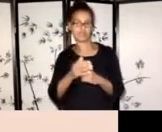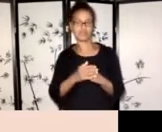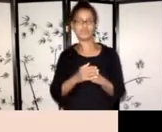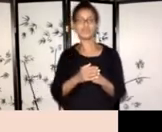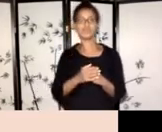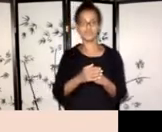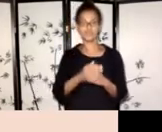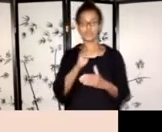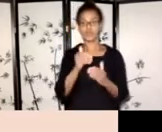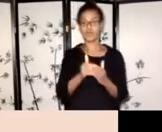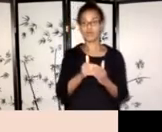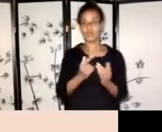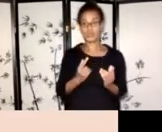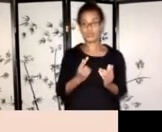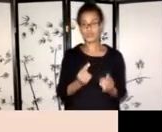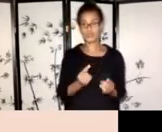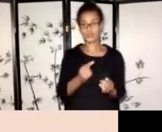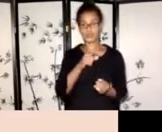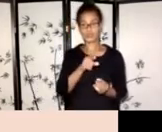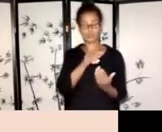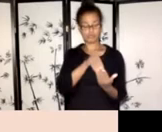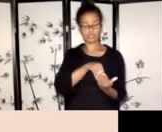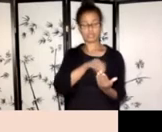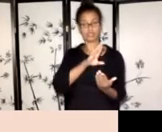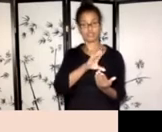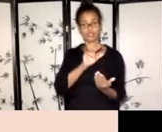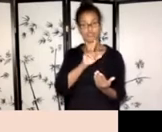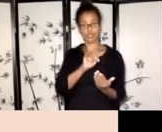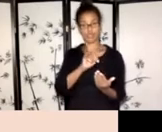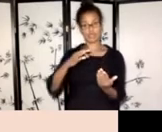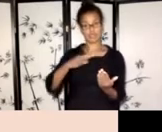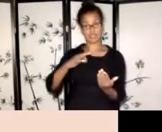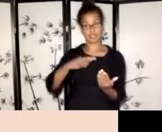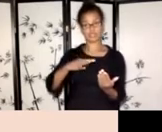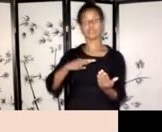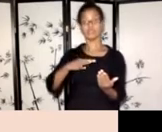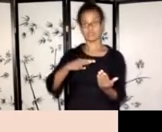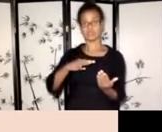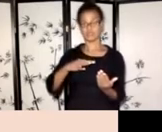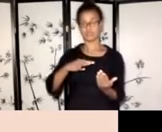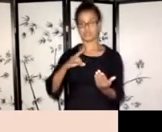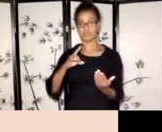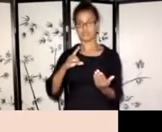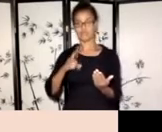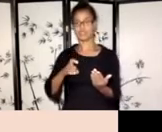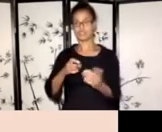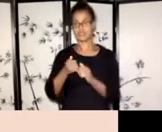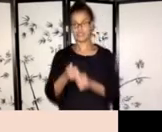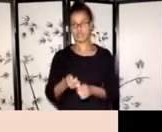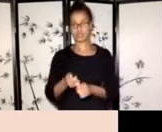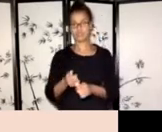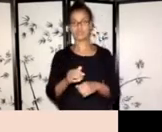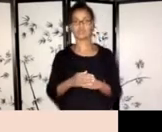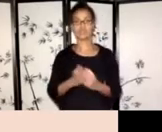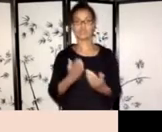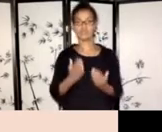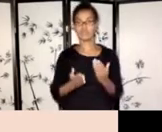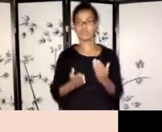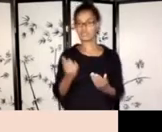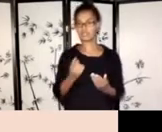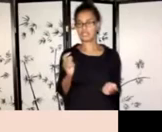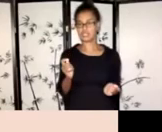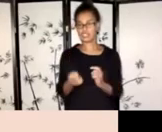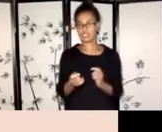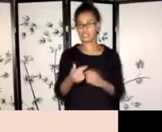Um, you know, if something changes, um, your timeline or completion, of course, right now as things